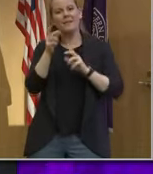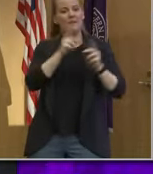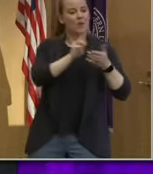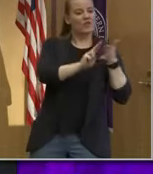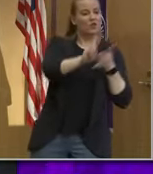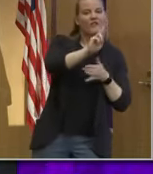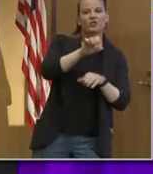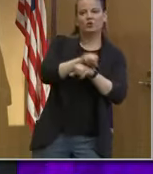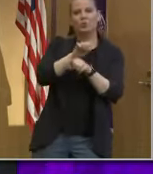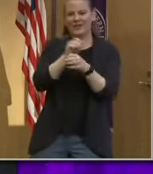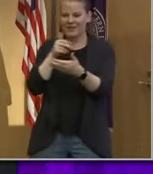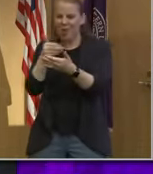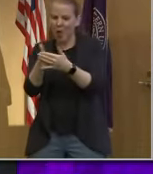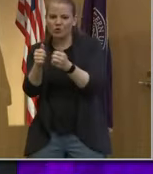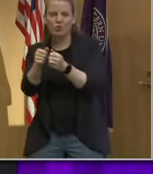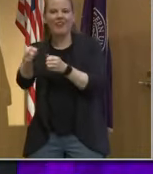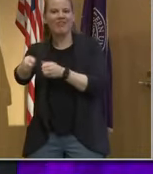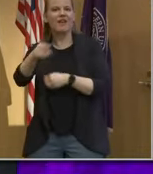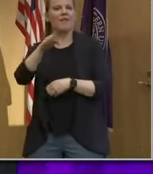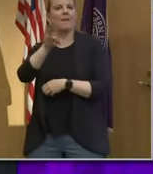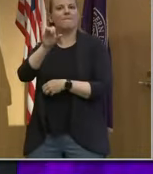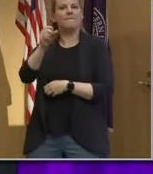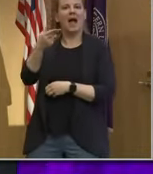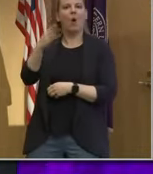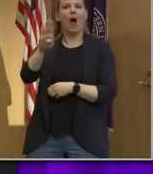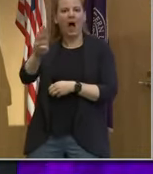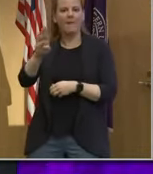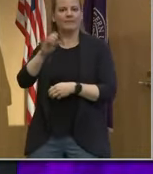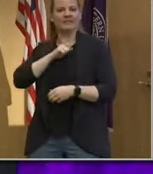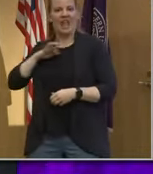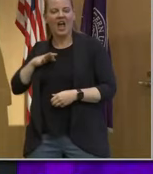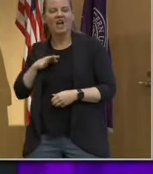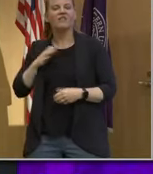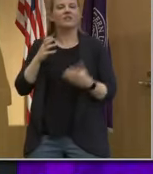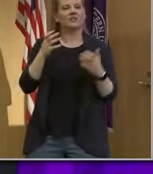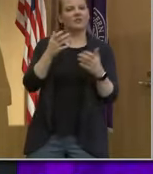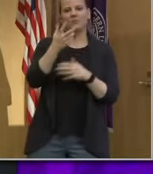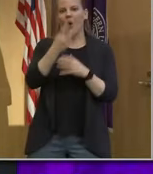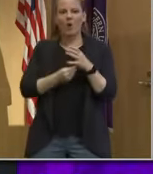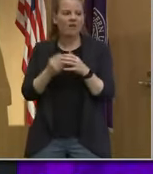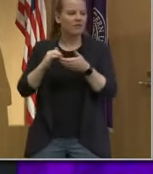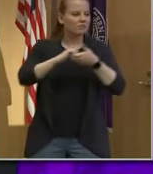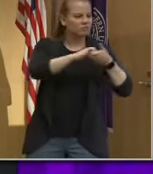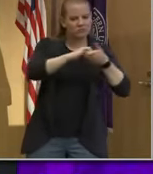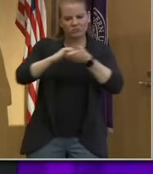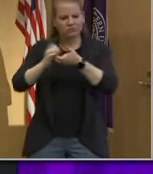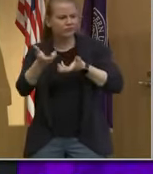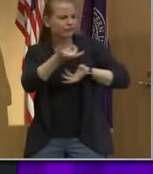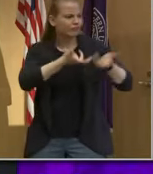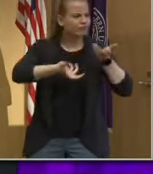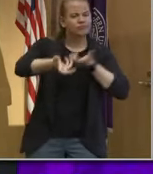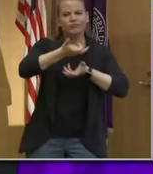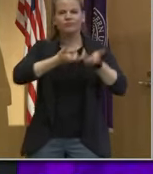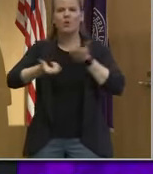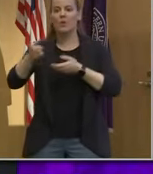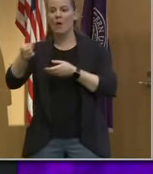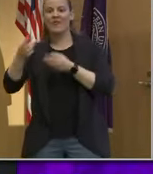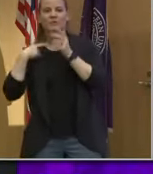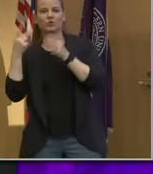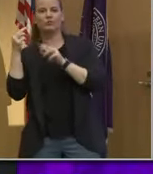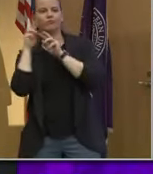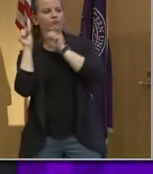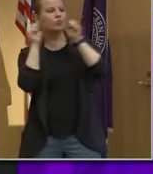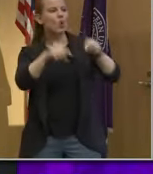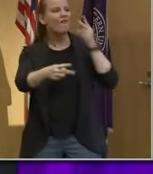the Biohub and vice versa. We want people from the universities coming to the Biohub. We want people at the Biohub going to the universities and really